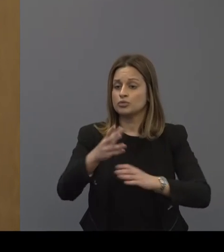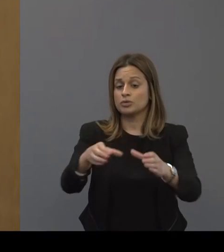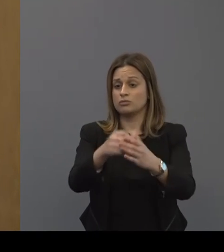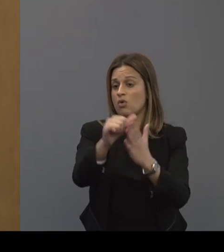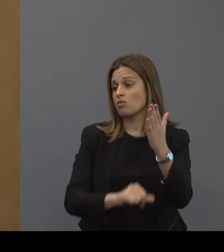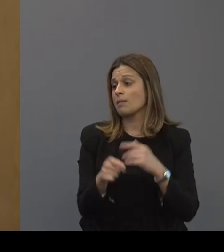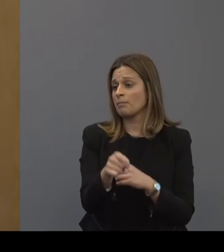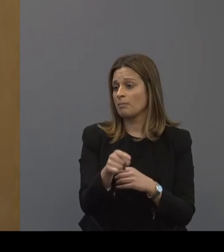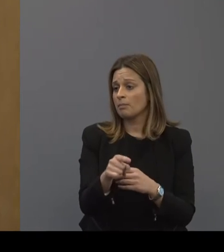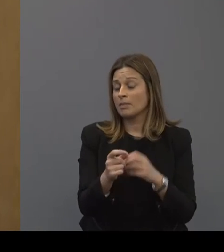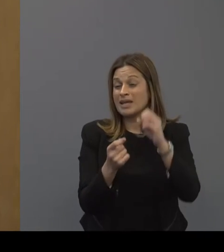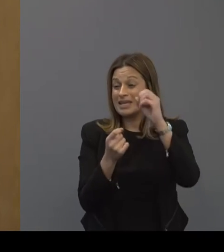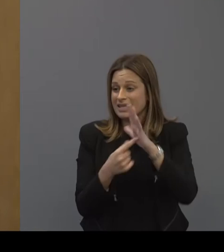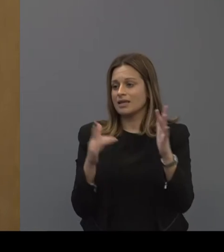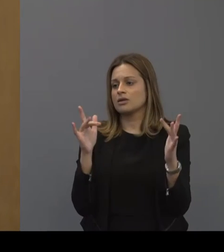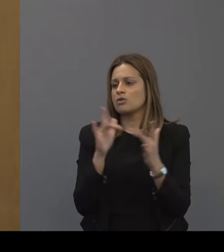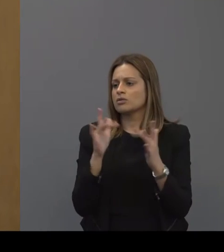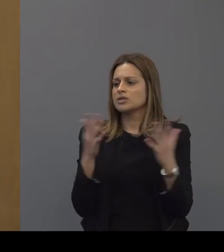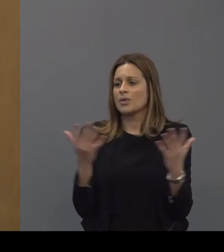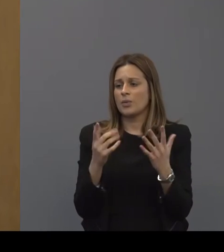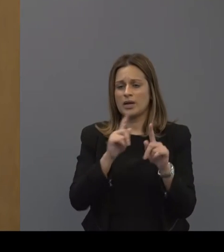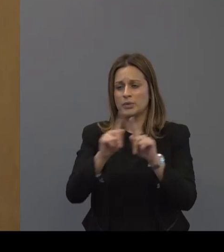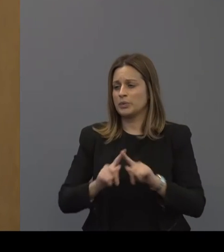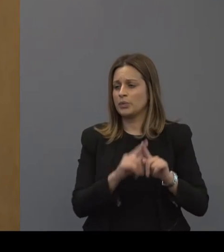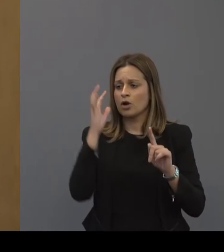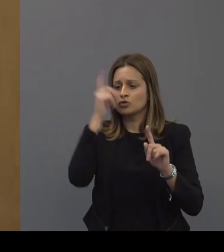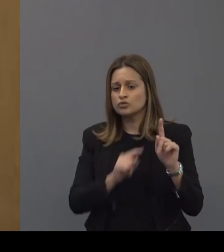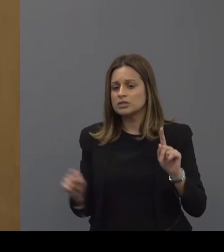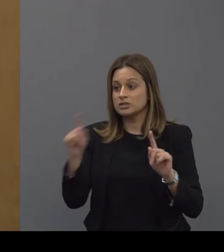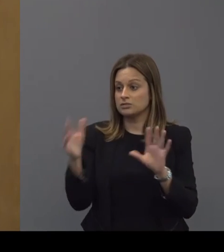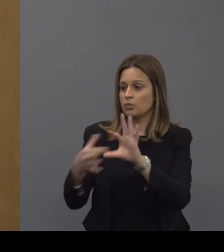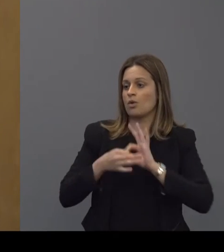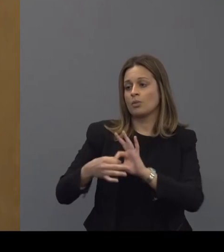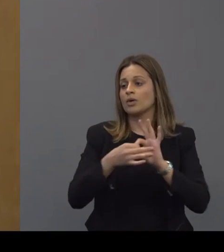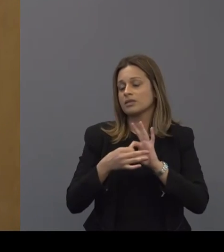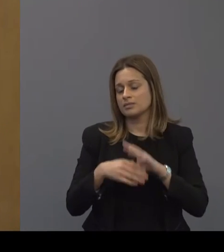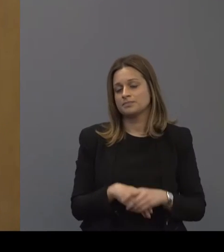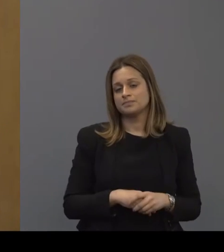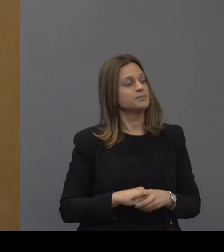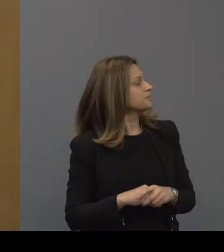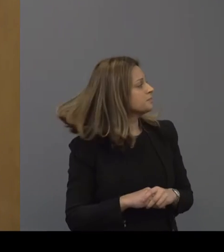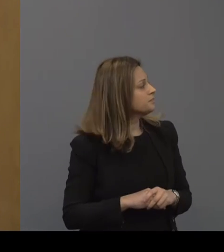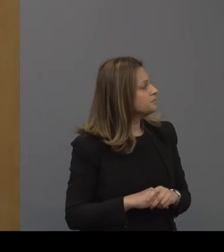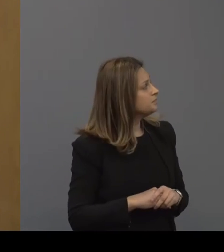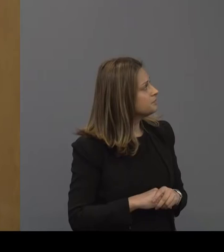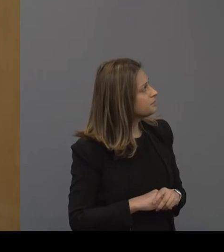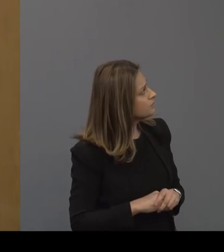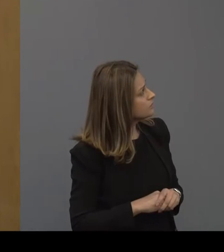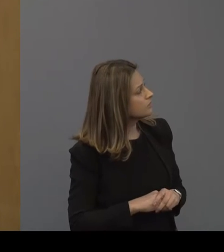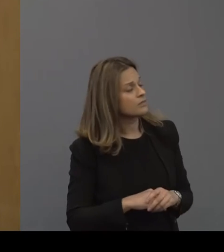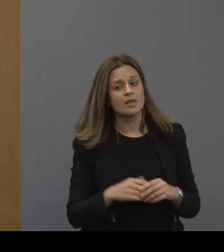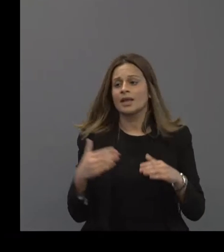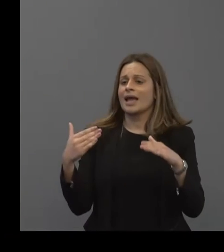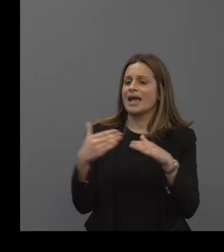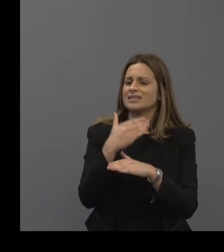and we have key contacts in several countries that work together with us. So the activities that